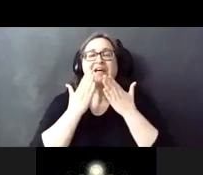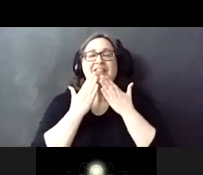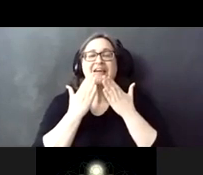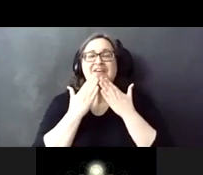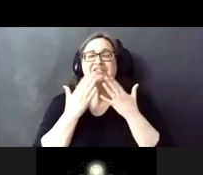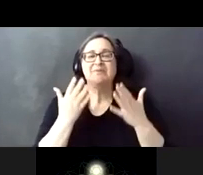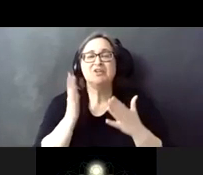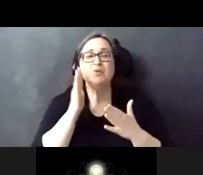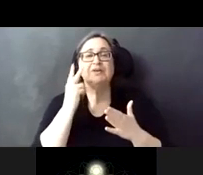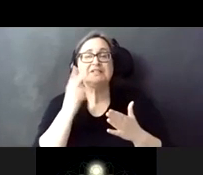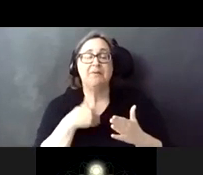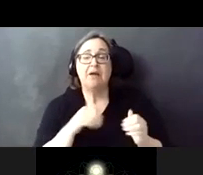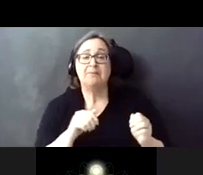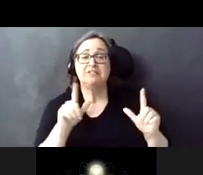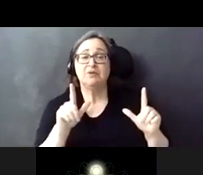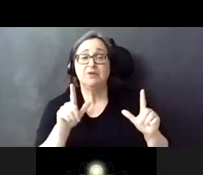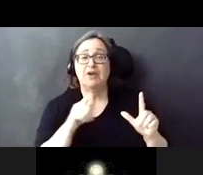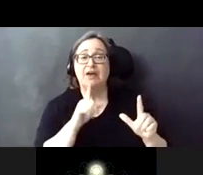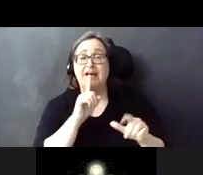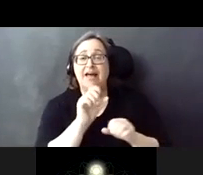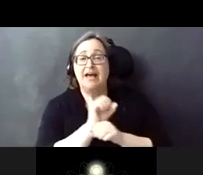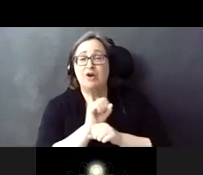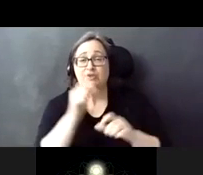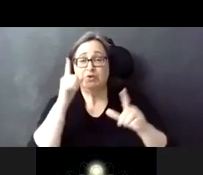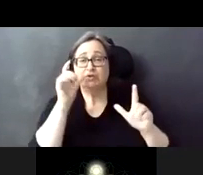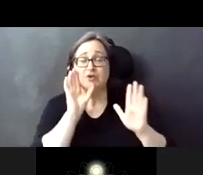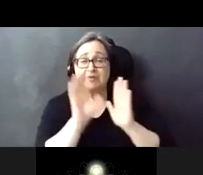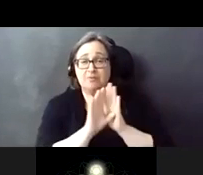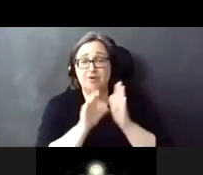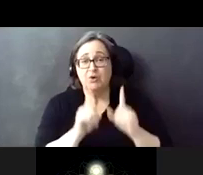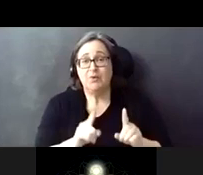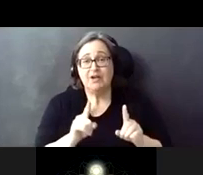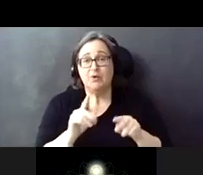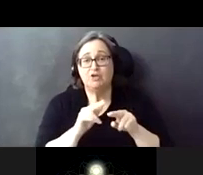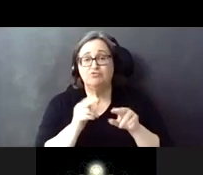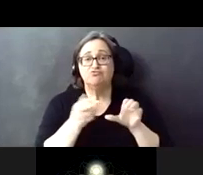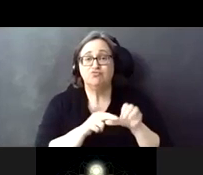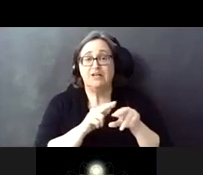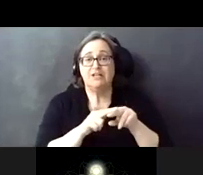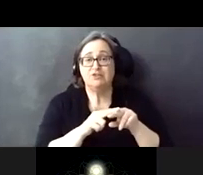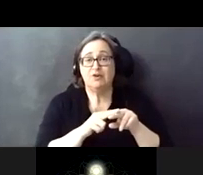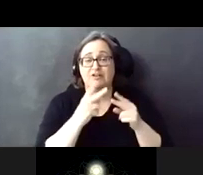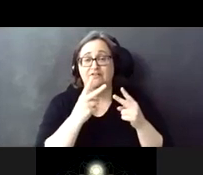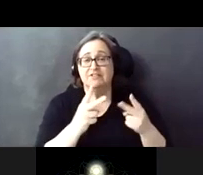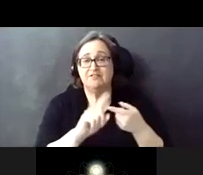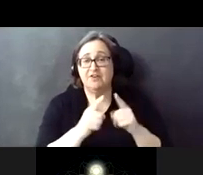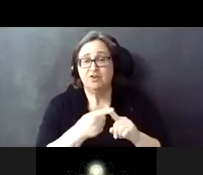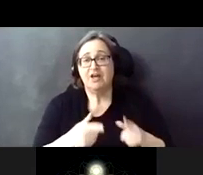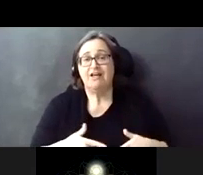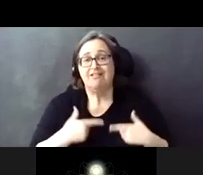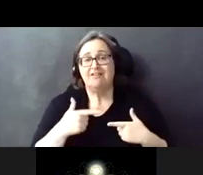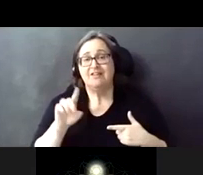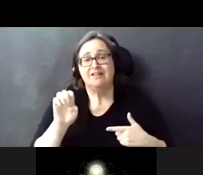much. Thank you'll see in my screen. Actually, I took that photo when I was taking the train to visit a friend living in